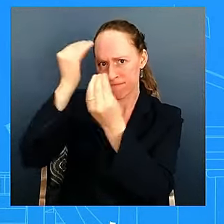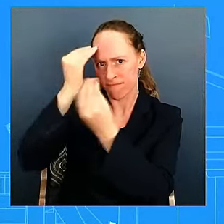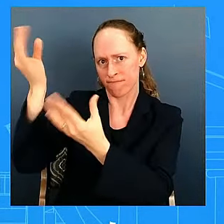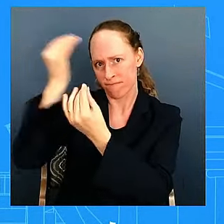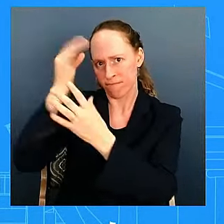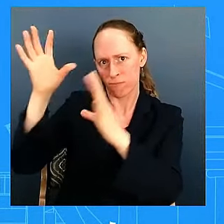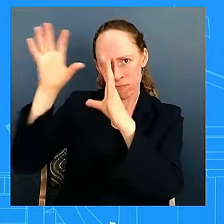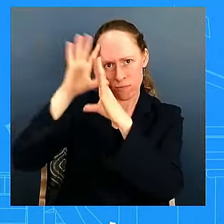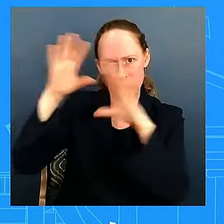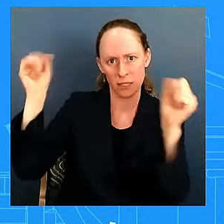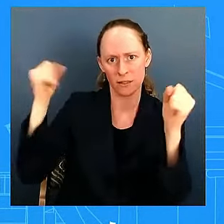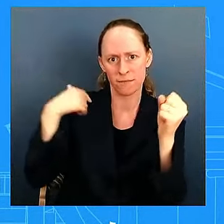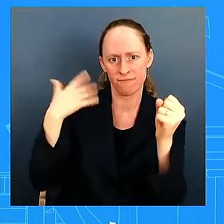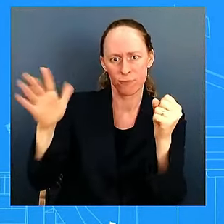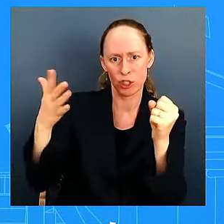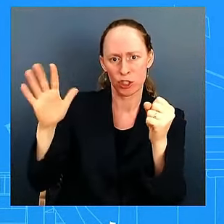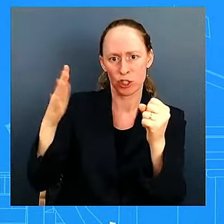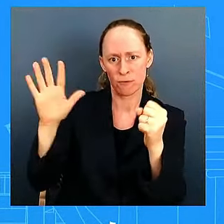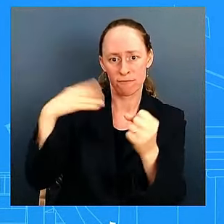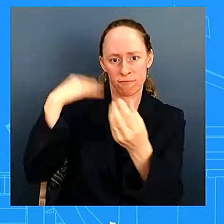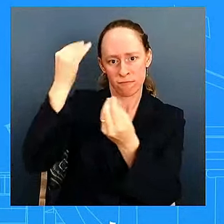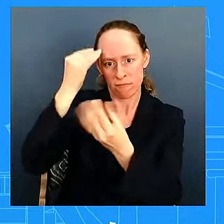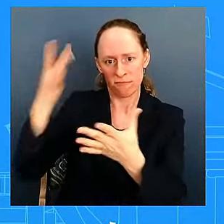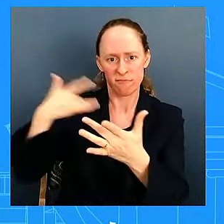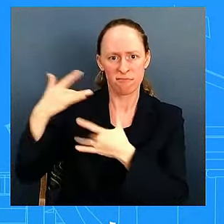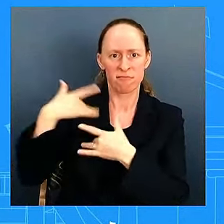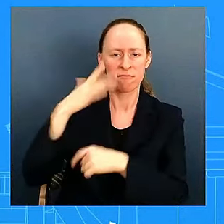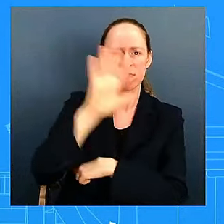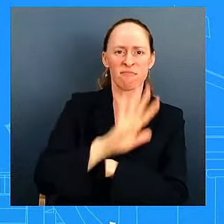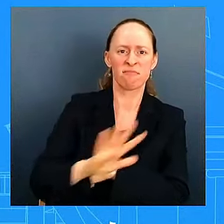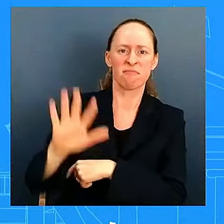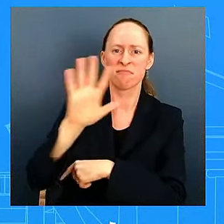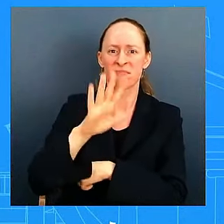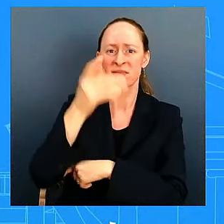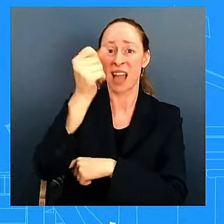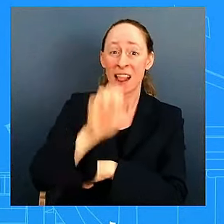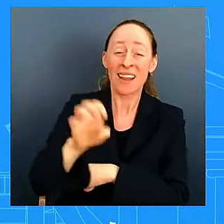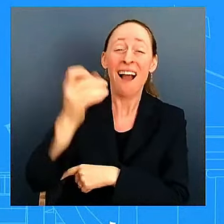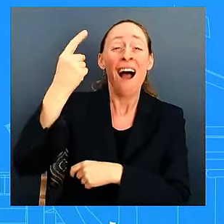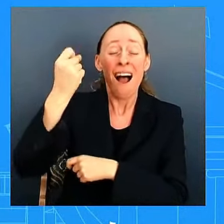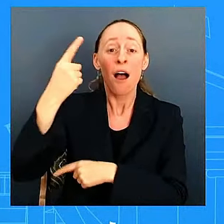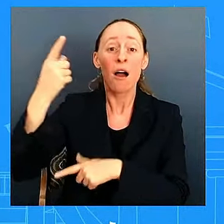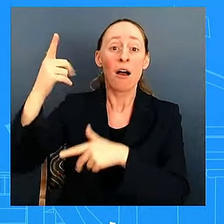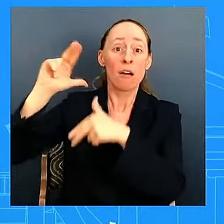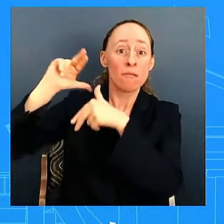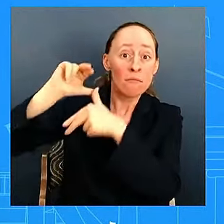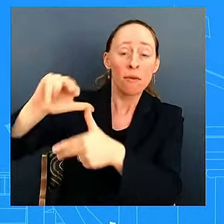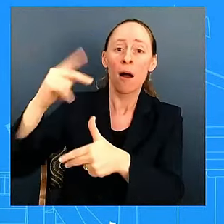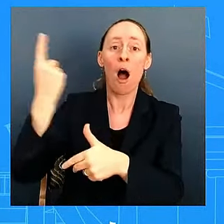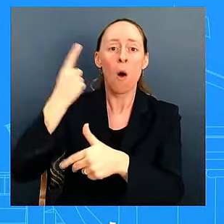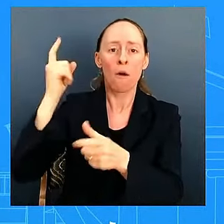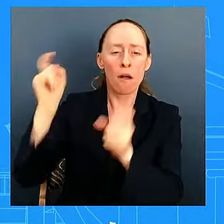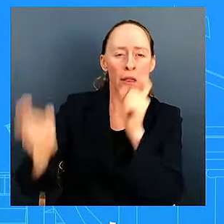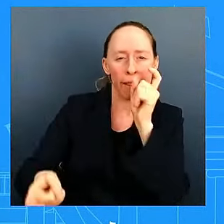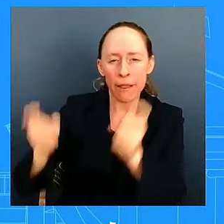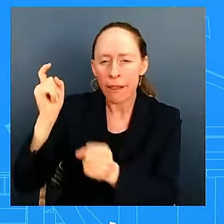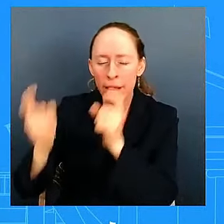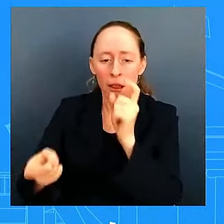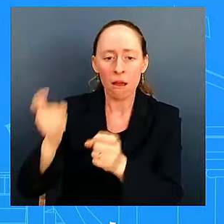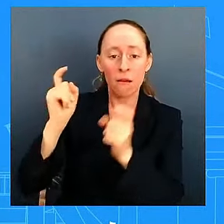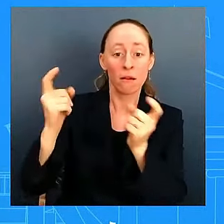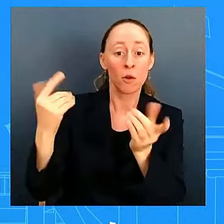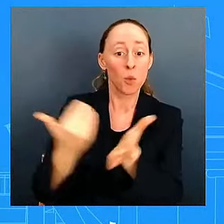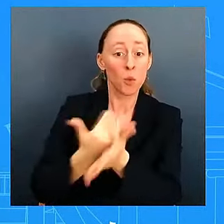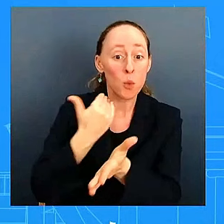variety of states we can't know everything in advance and what one of the reasons we surge capabilities into the region is then to be able to get them closer